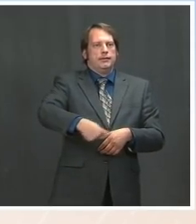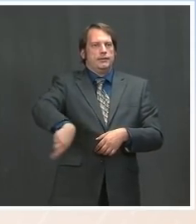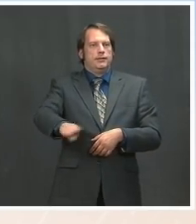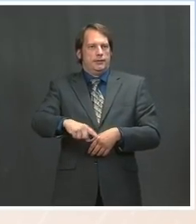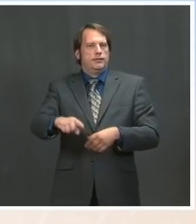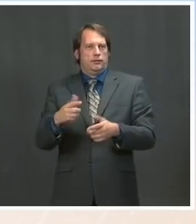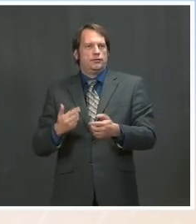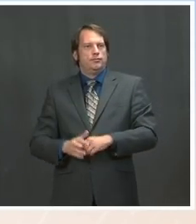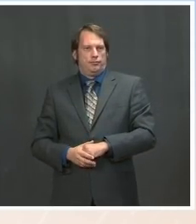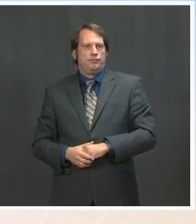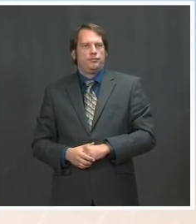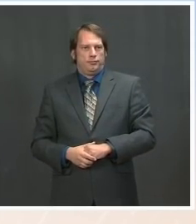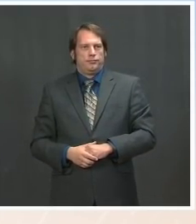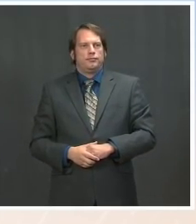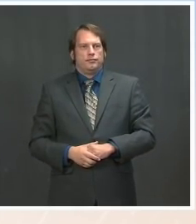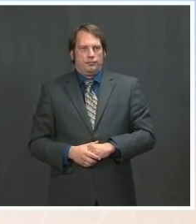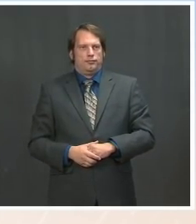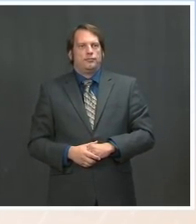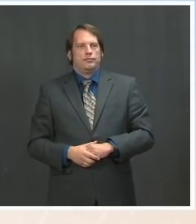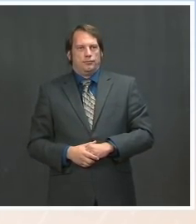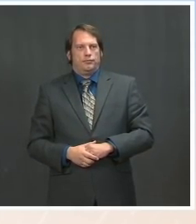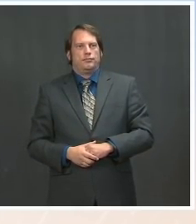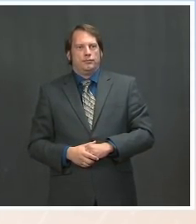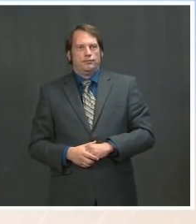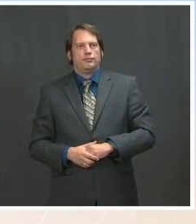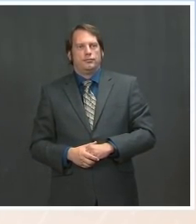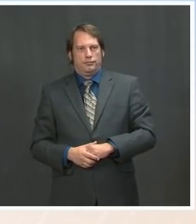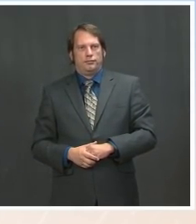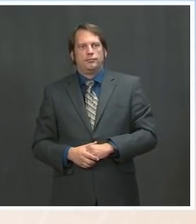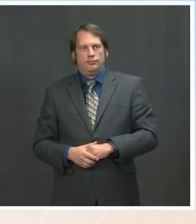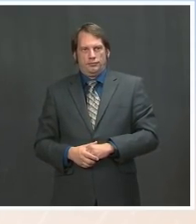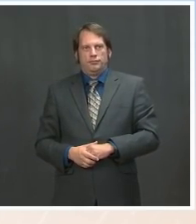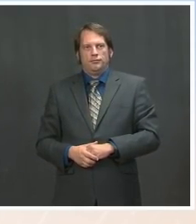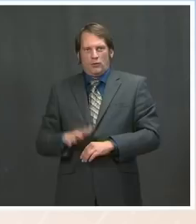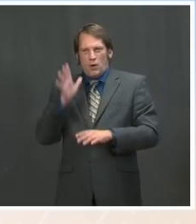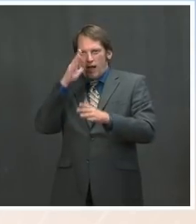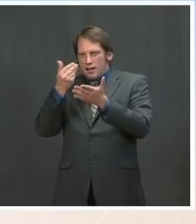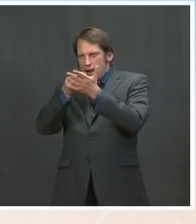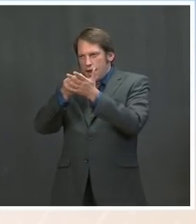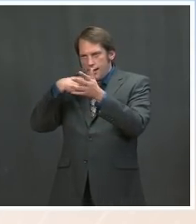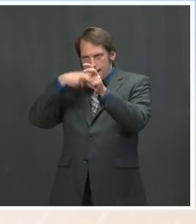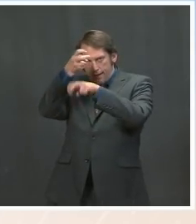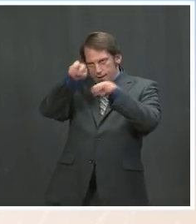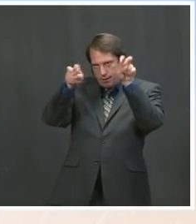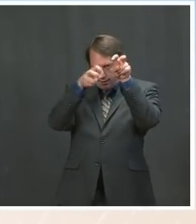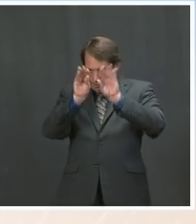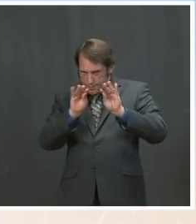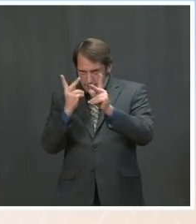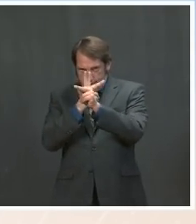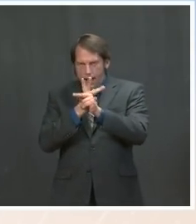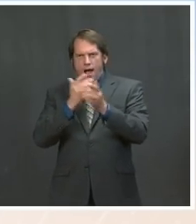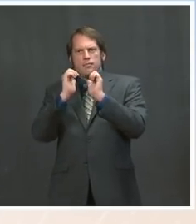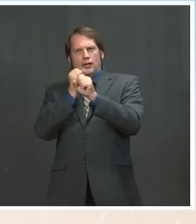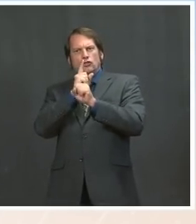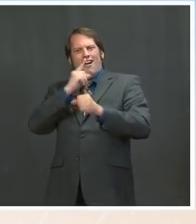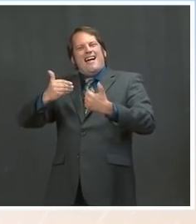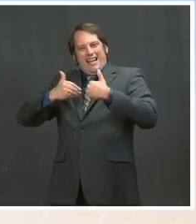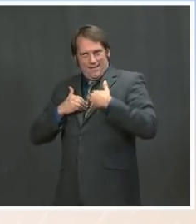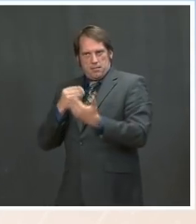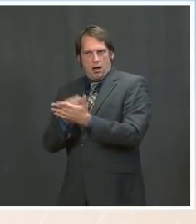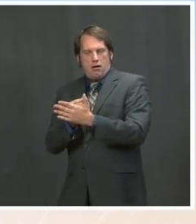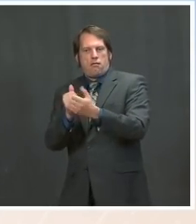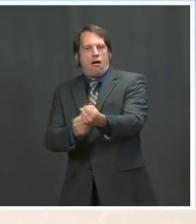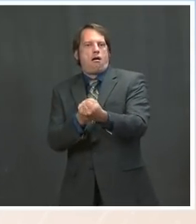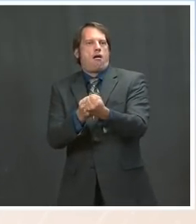ability and ensuring we can do that effectively has been on the President's mind. And then, finally, on a somewhat related matter,